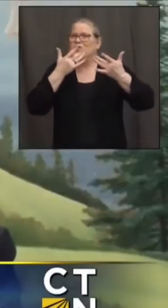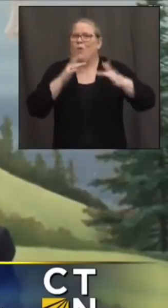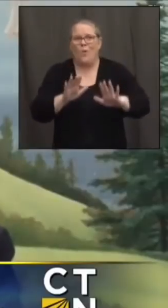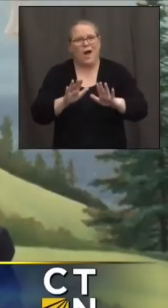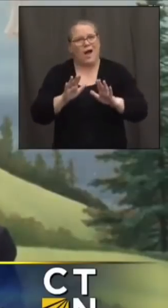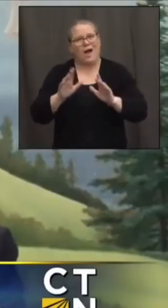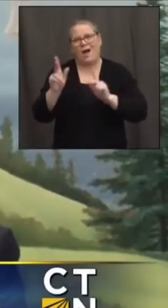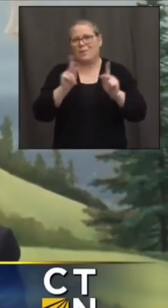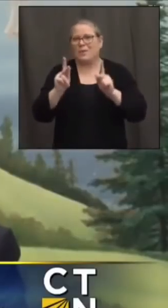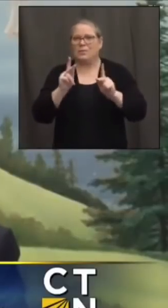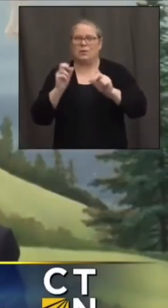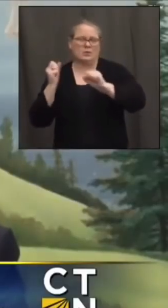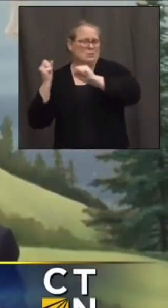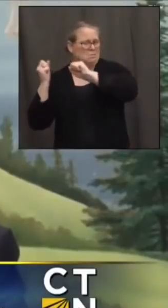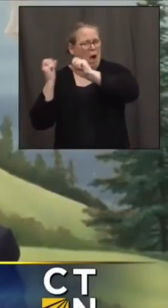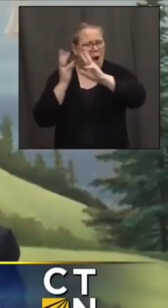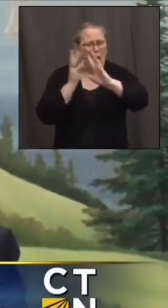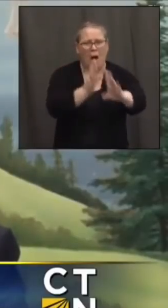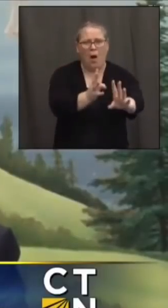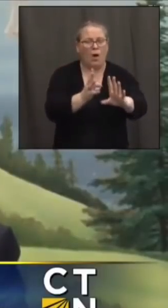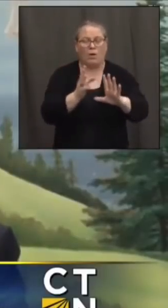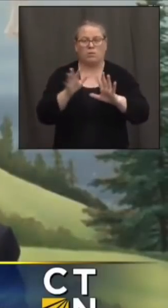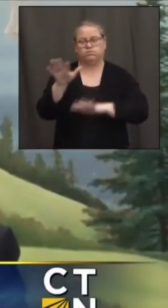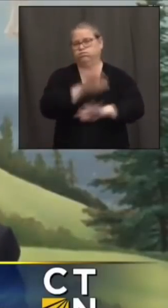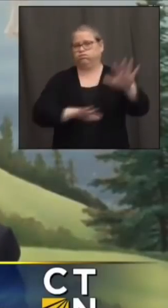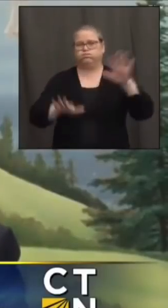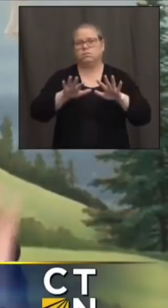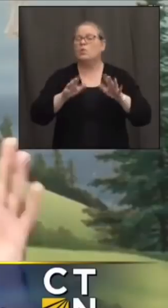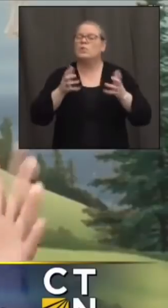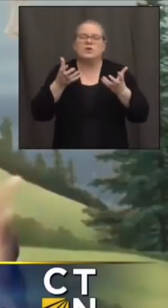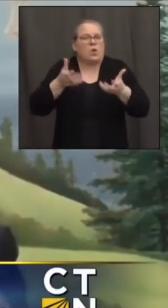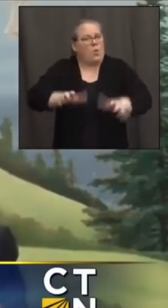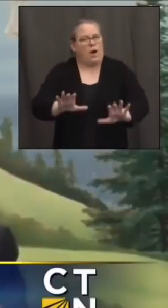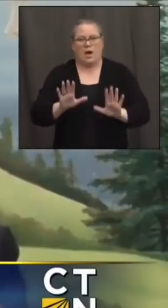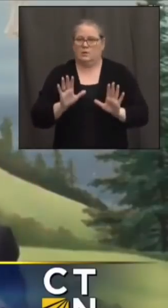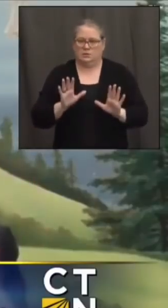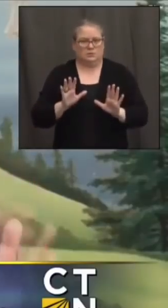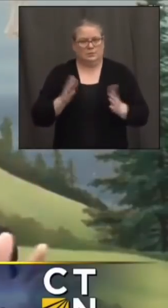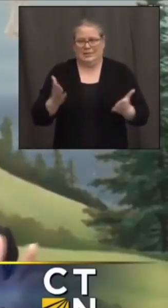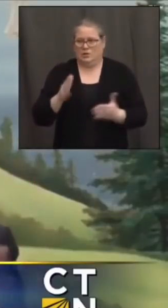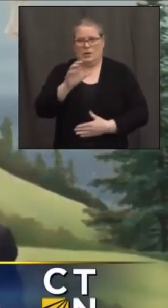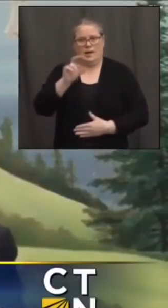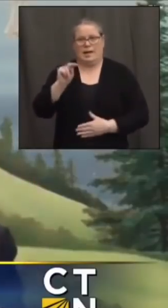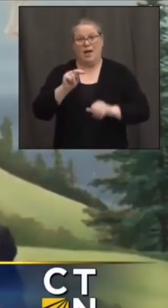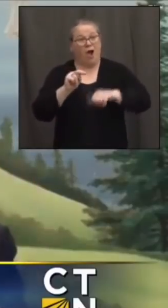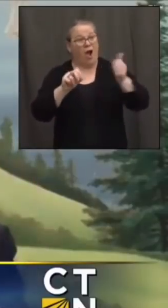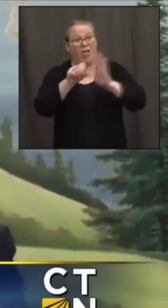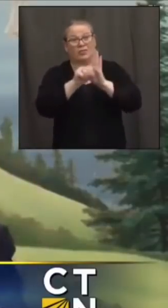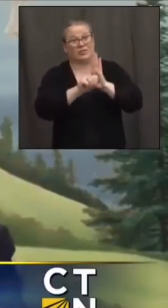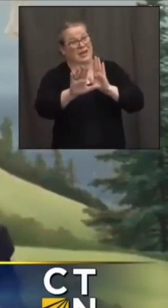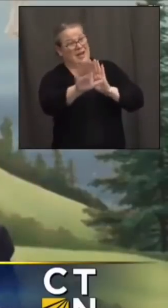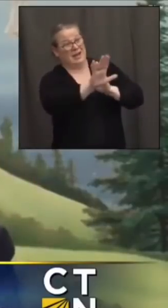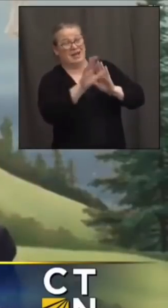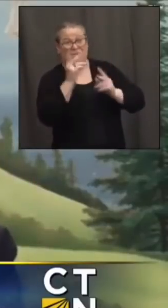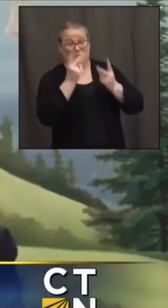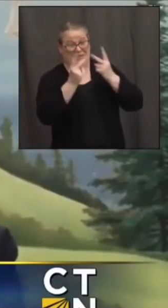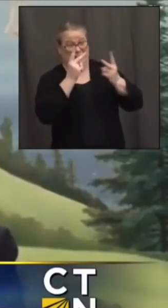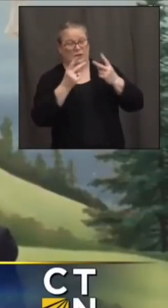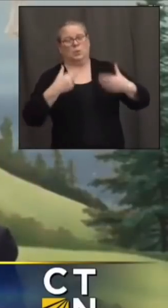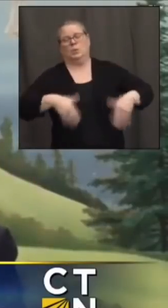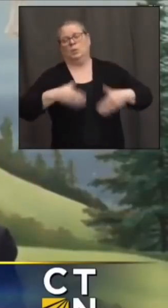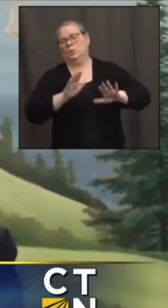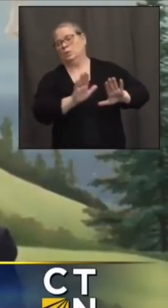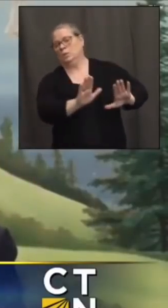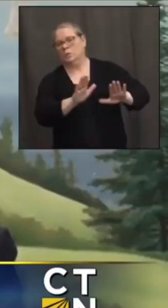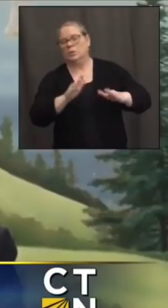first come first serve type of thing um we want to keep people you know as i've said before not in line but online and getting people by